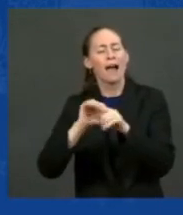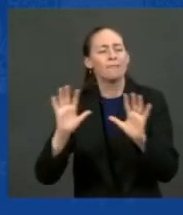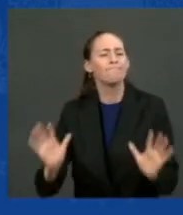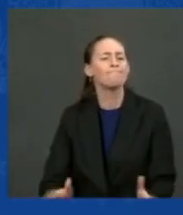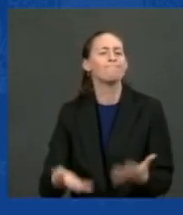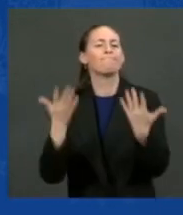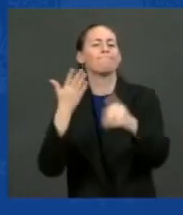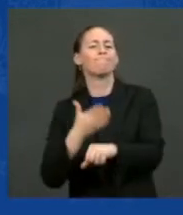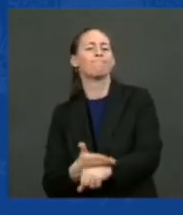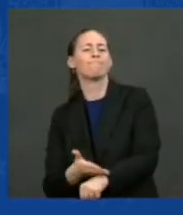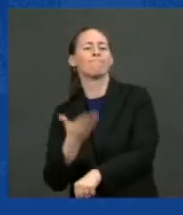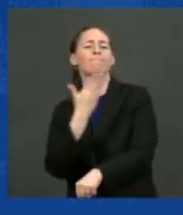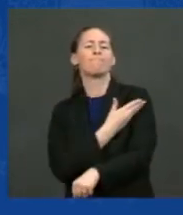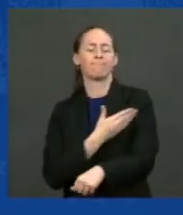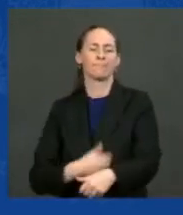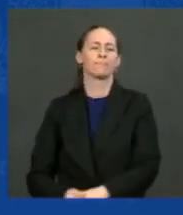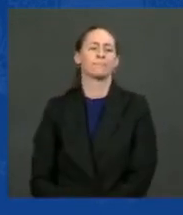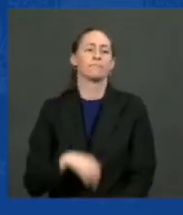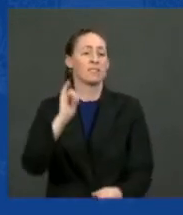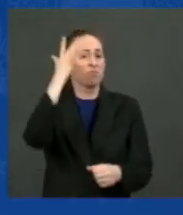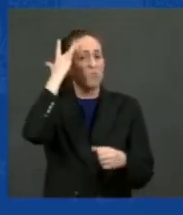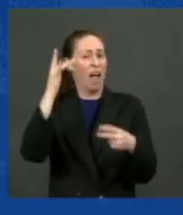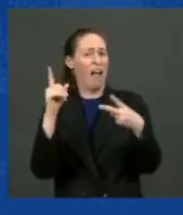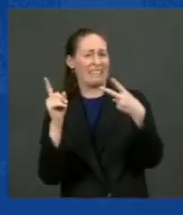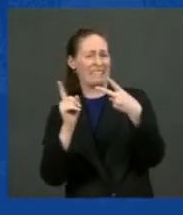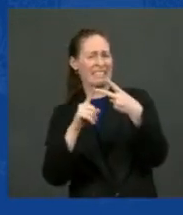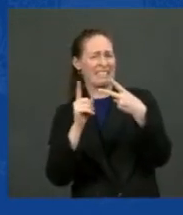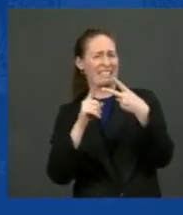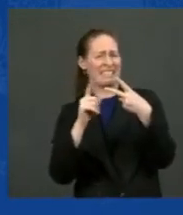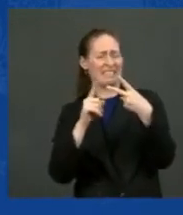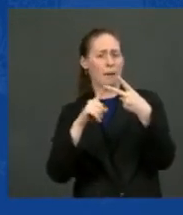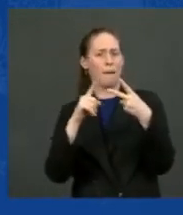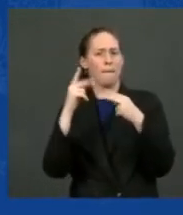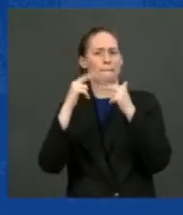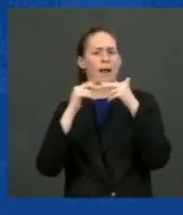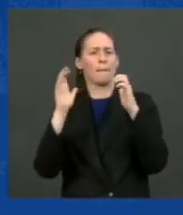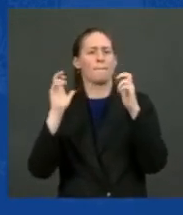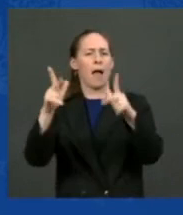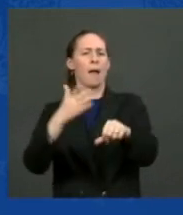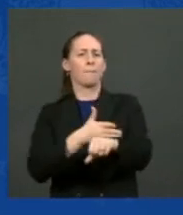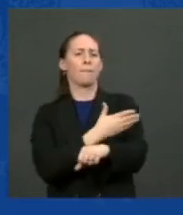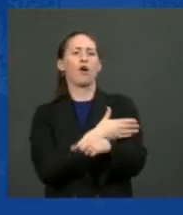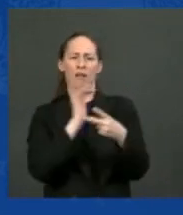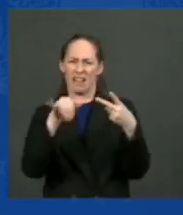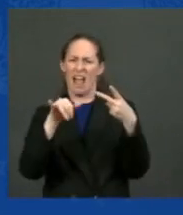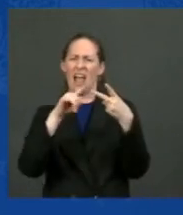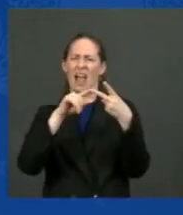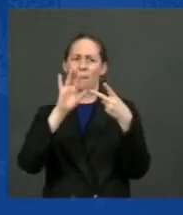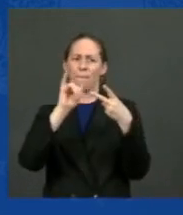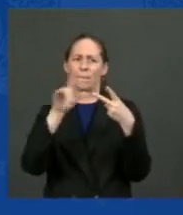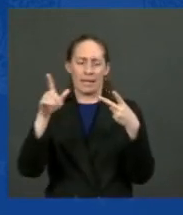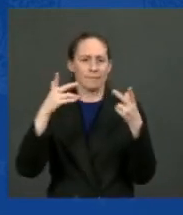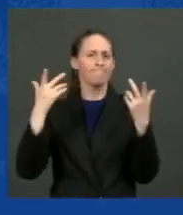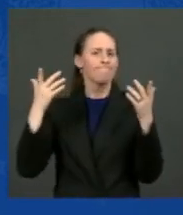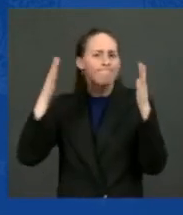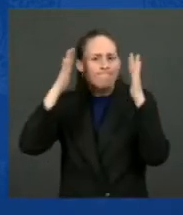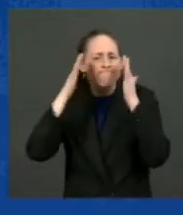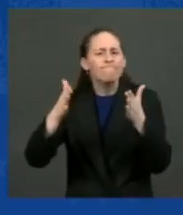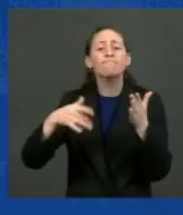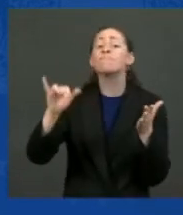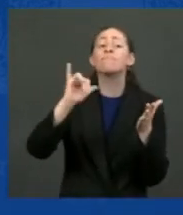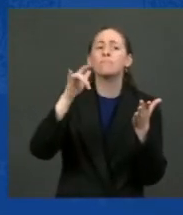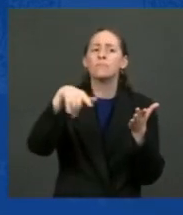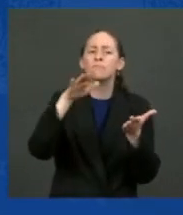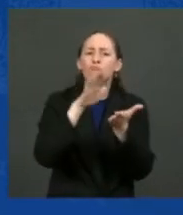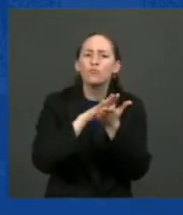That's why my second bill, the Build Back Better plan, that's what it does. Take education, for example. When America said